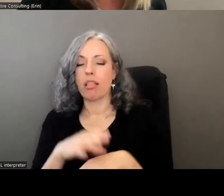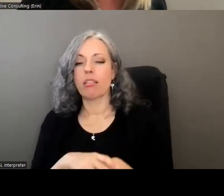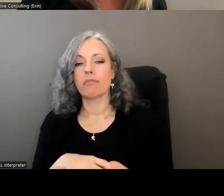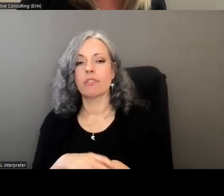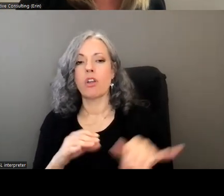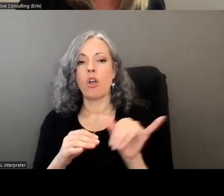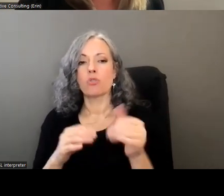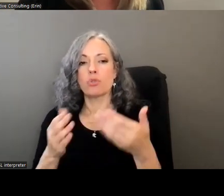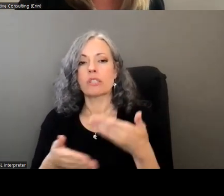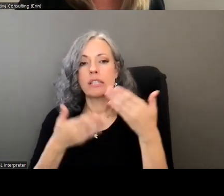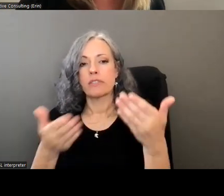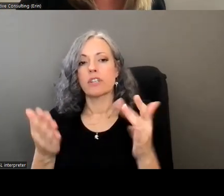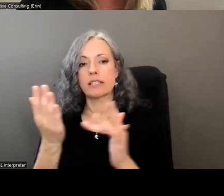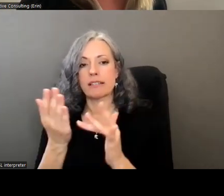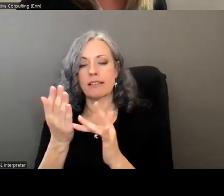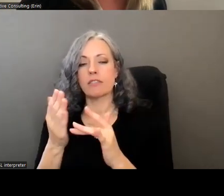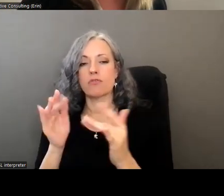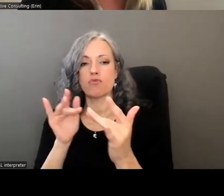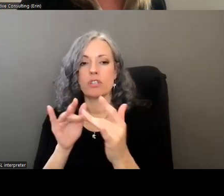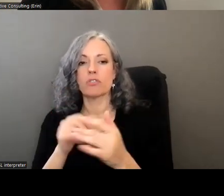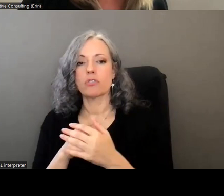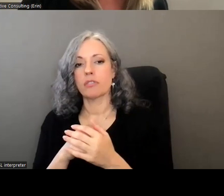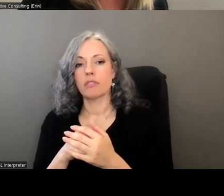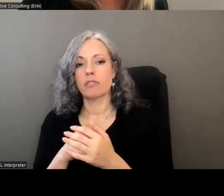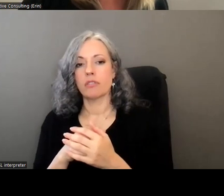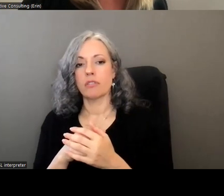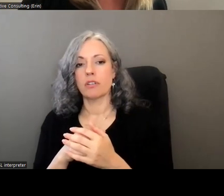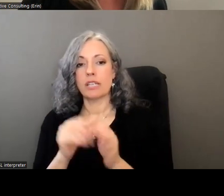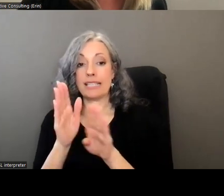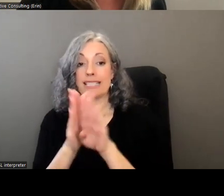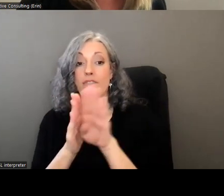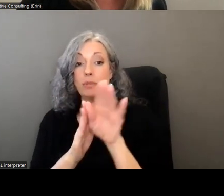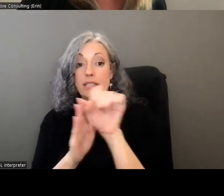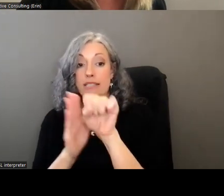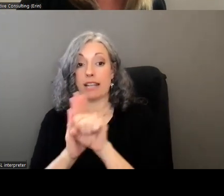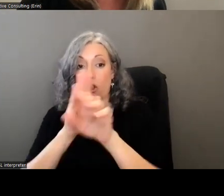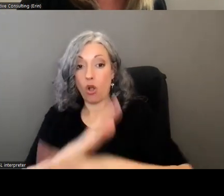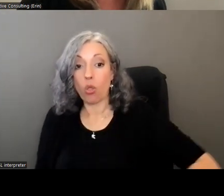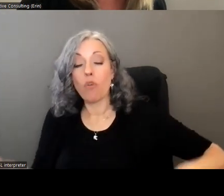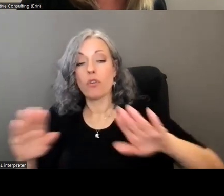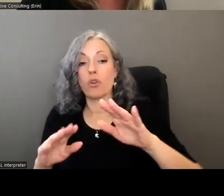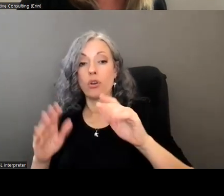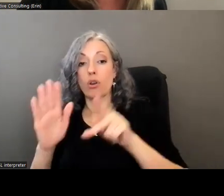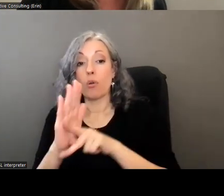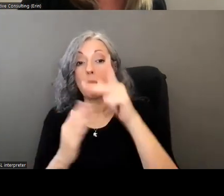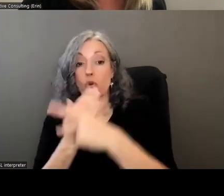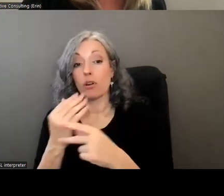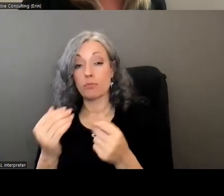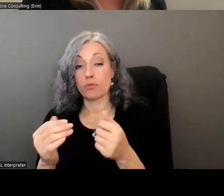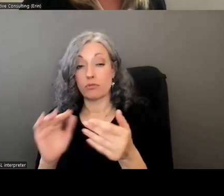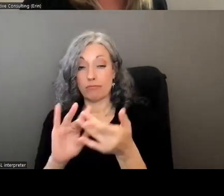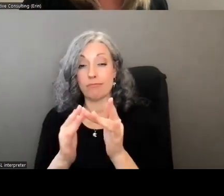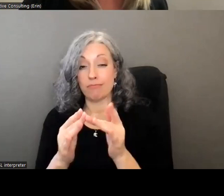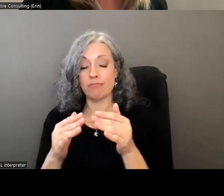service delivery and reach was an opportunity uh for instance developing statewide virtual programs to expand access to services